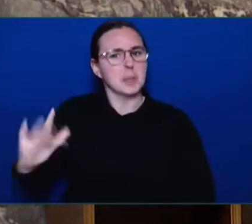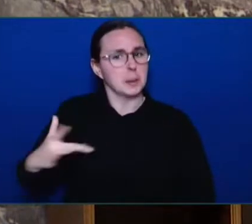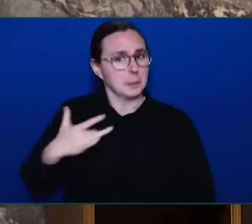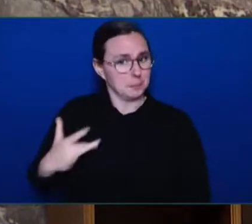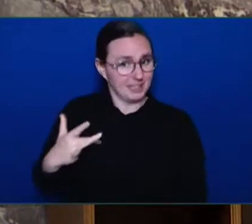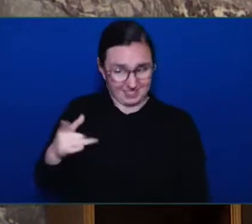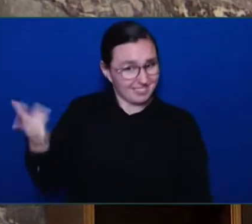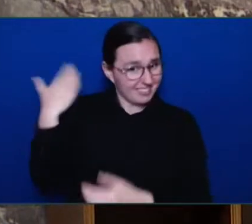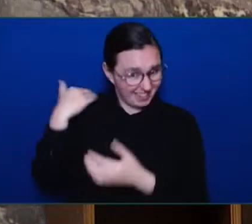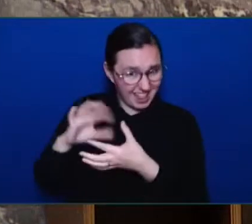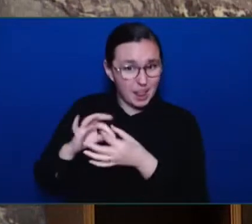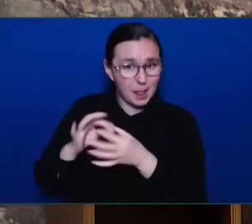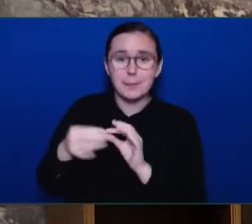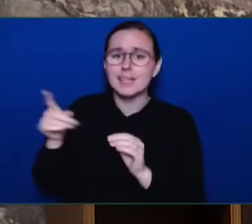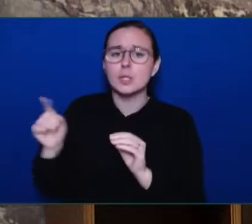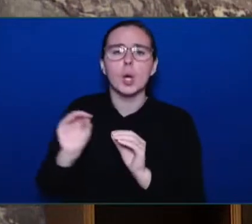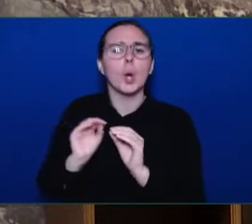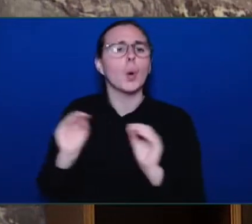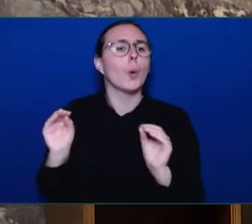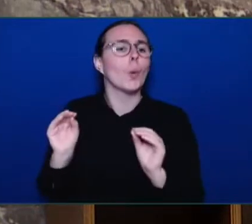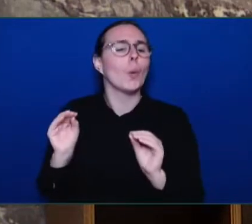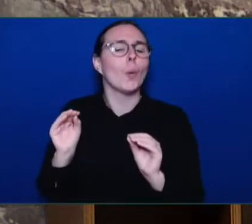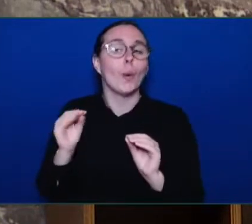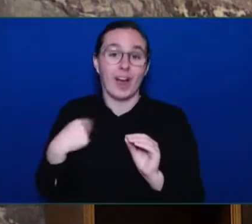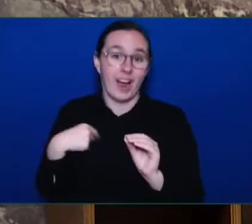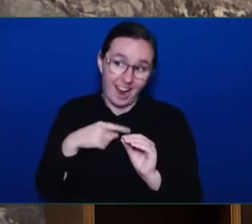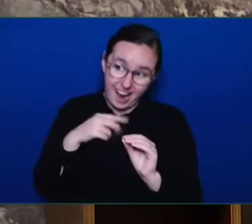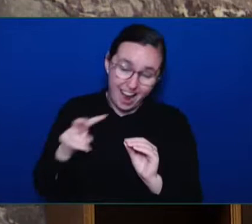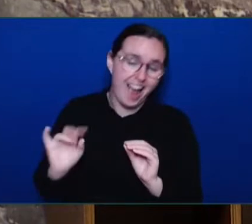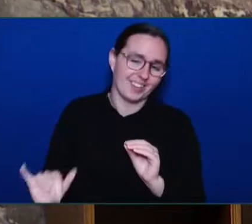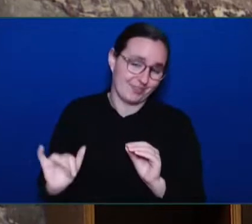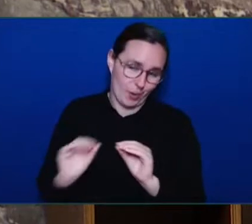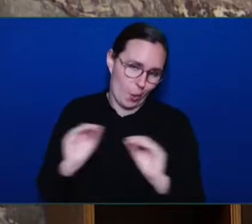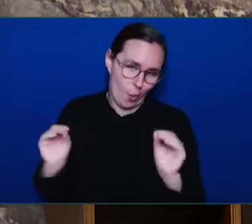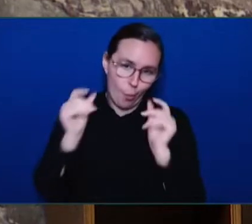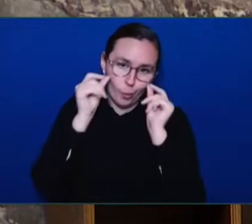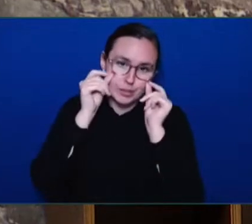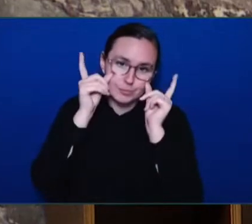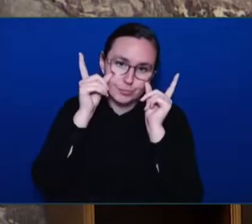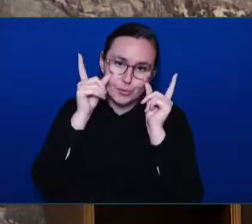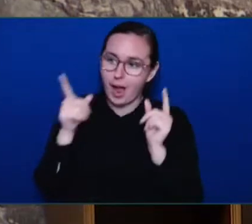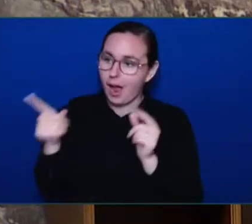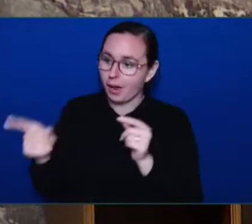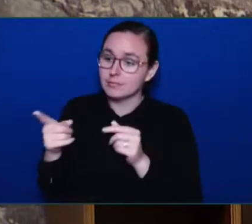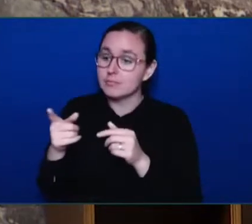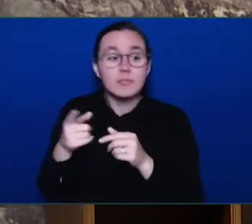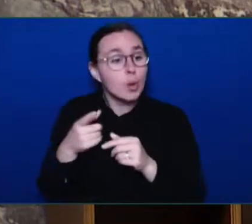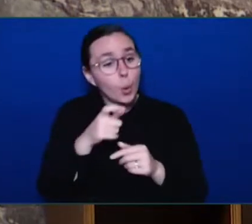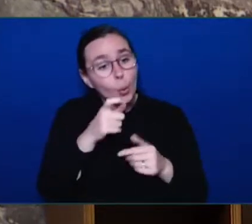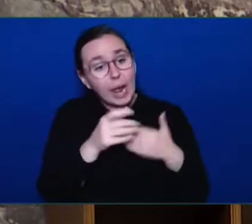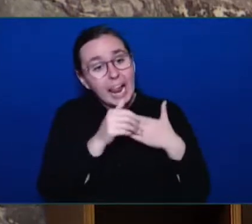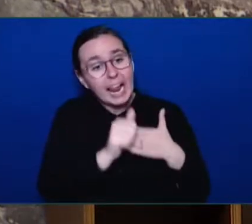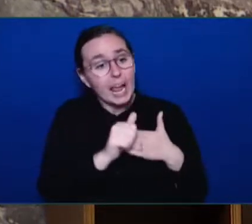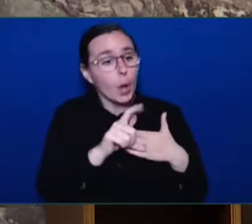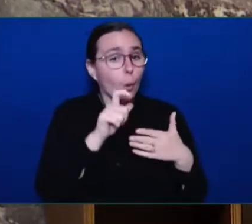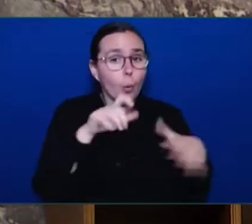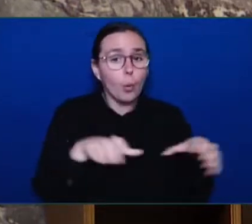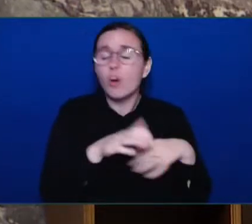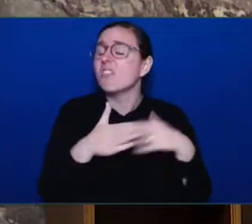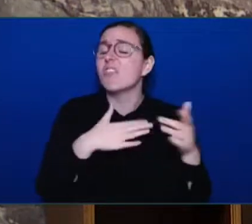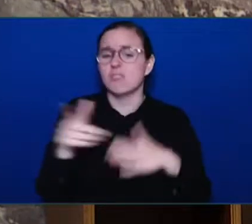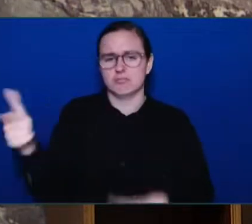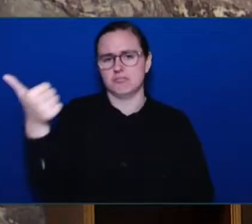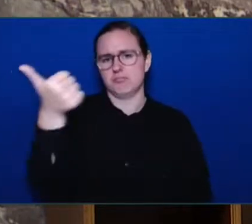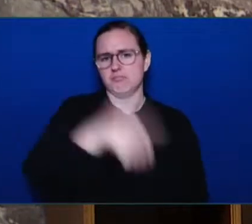this Indigenous-led Olympic bid. He sided with anarchists trying to disrupt the 2010 Games and boasted about his,